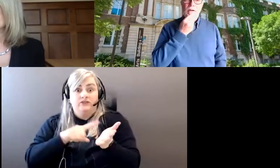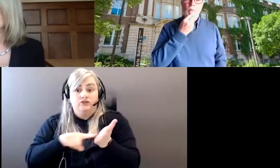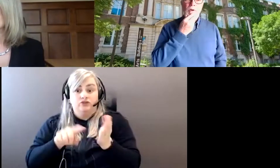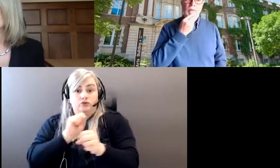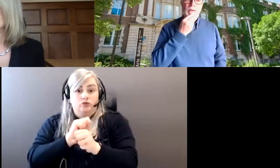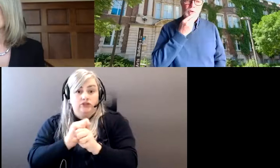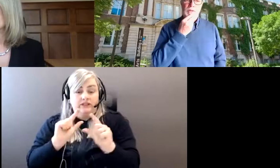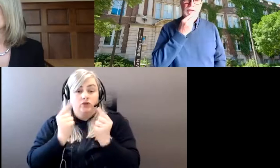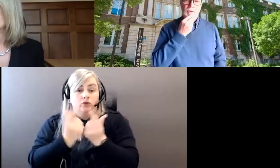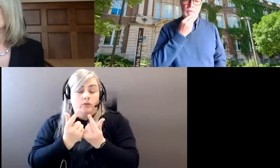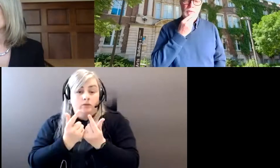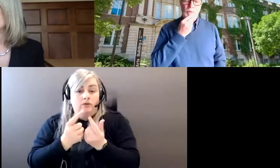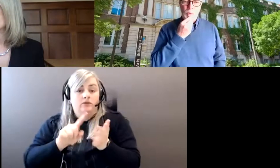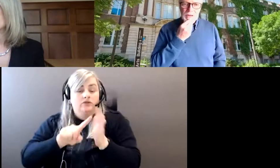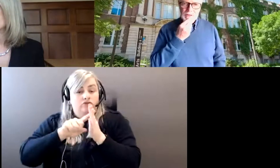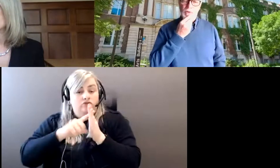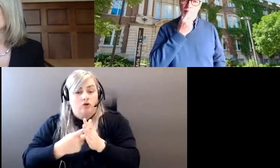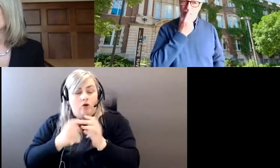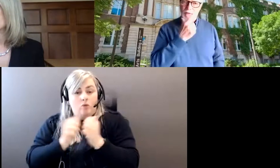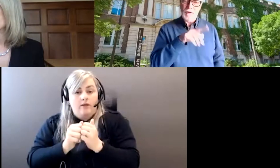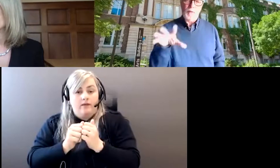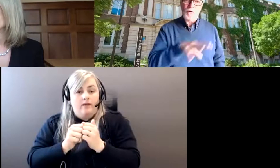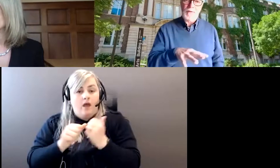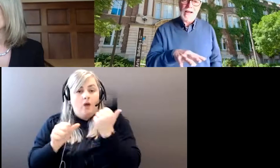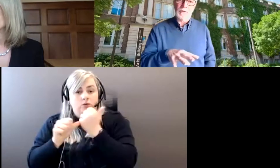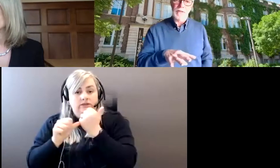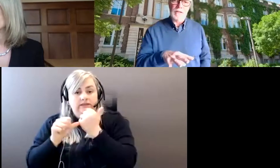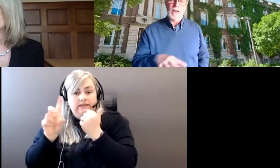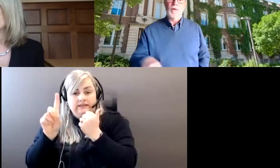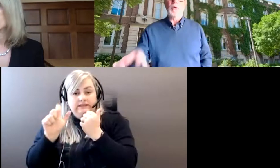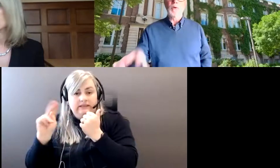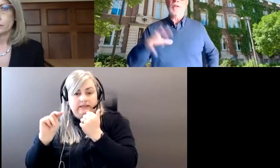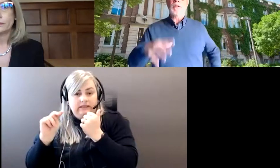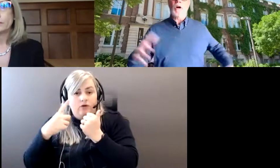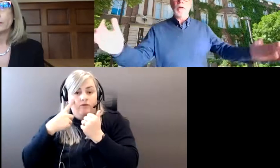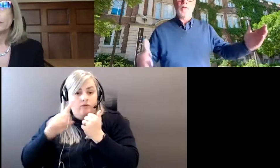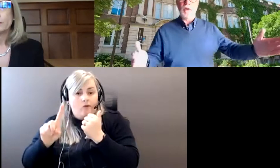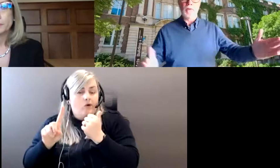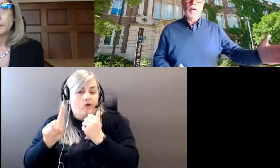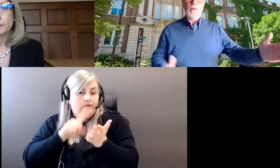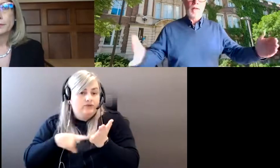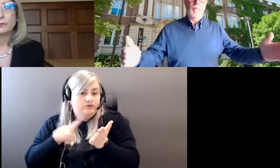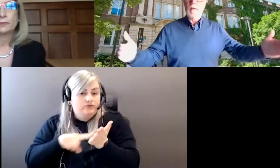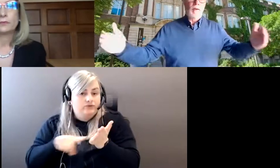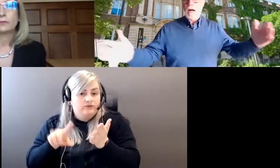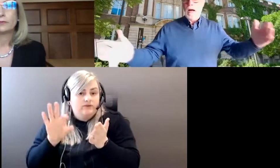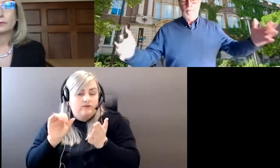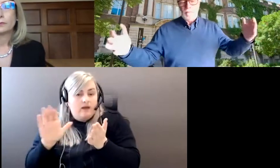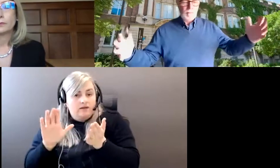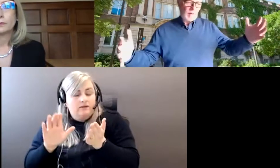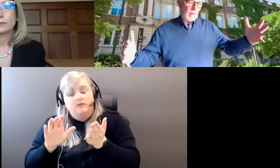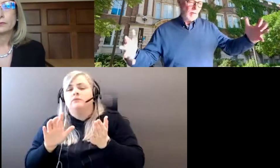with the associate dean's research of the four faculties, really talking about the, um,